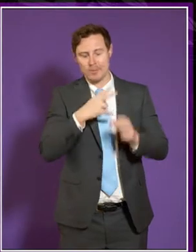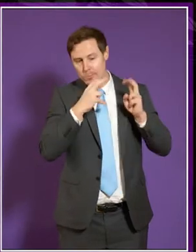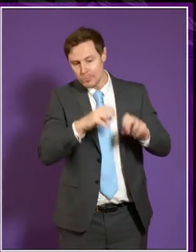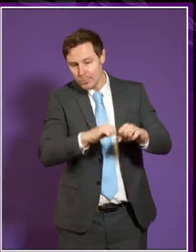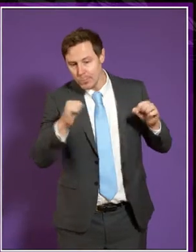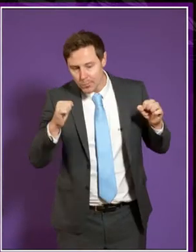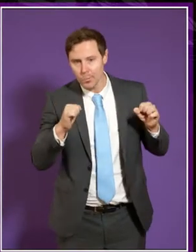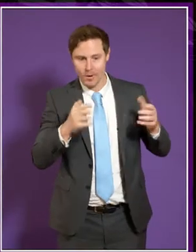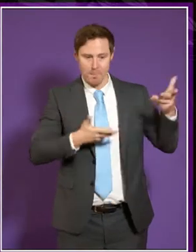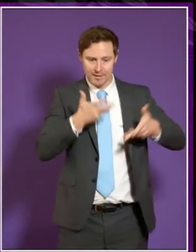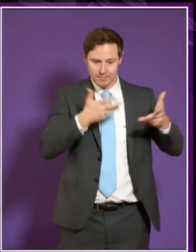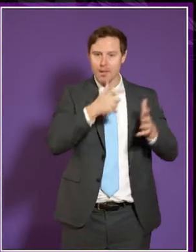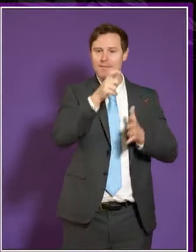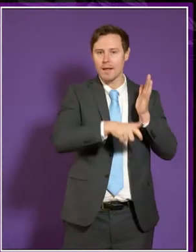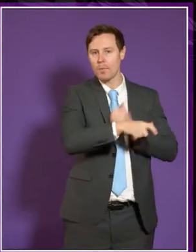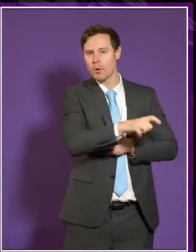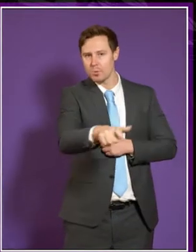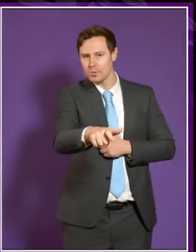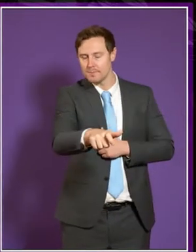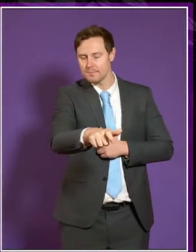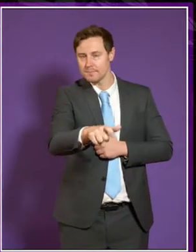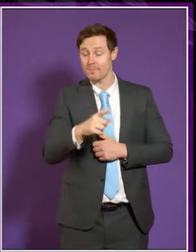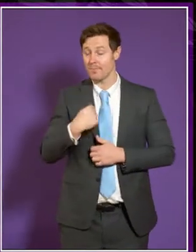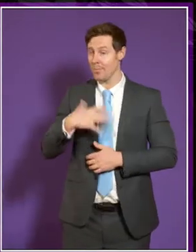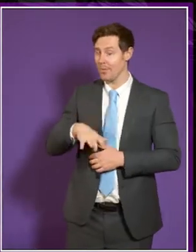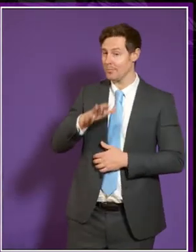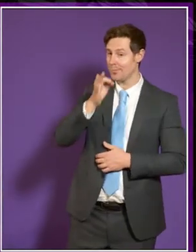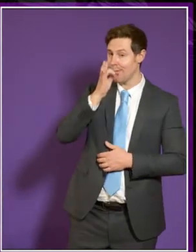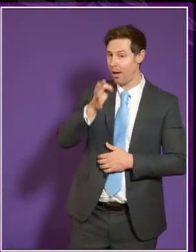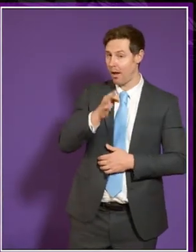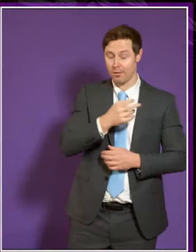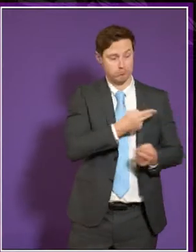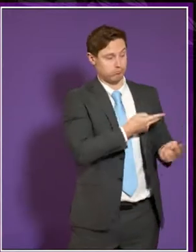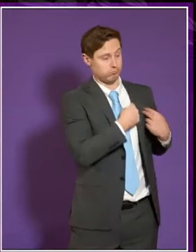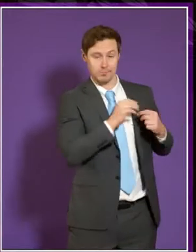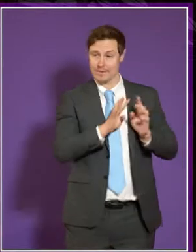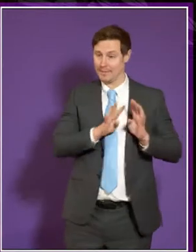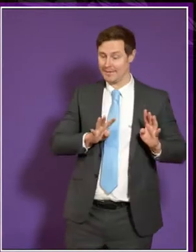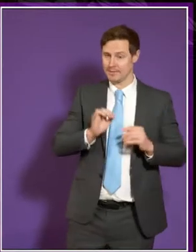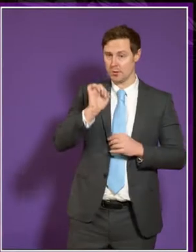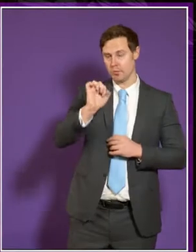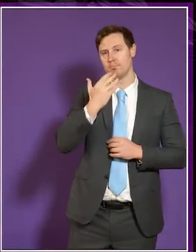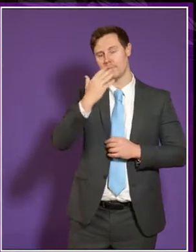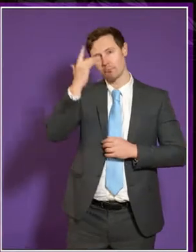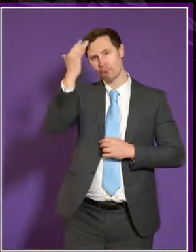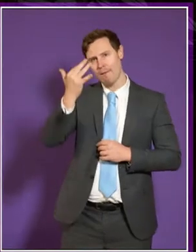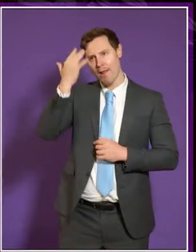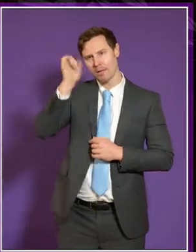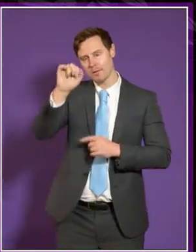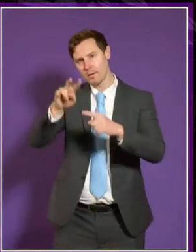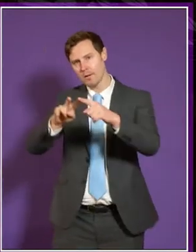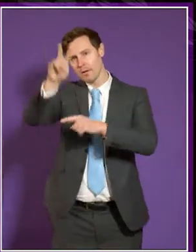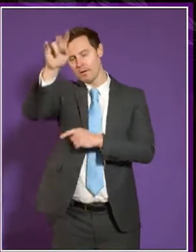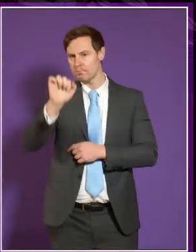in terms of BSL and disabled users. And can I ask on behalf of the committee that you reflect as you go forward on whether